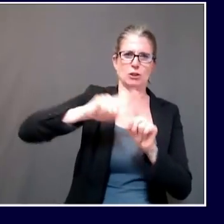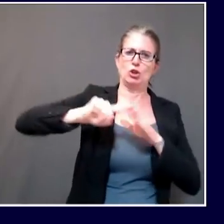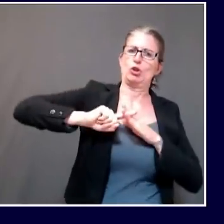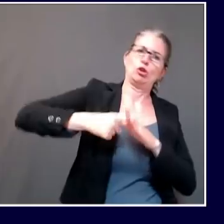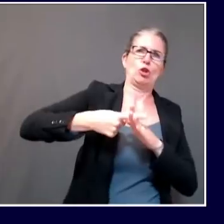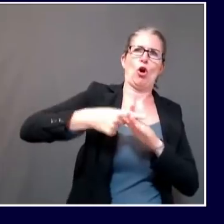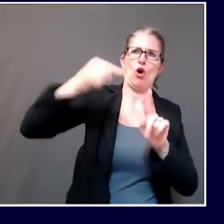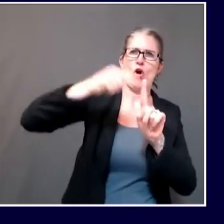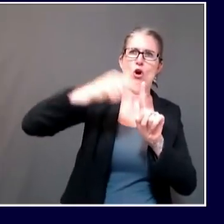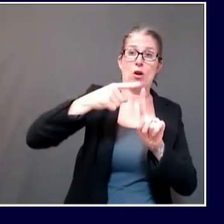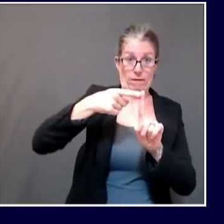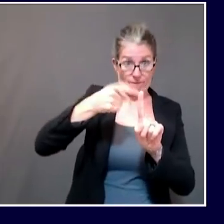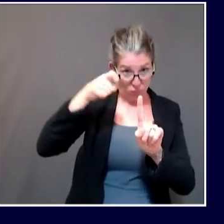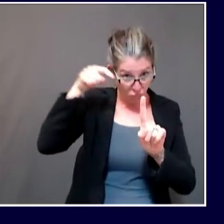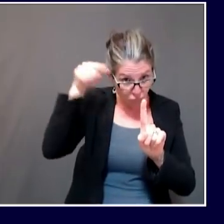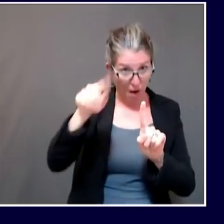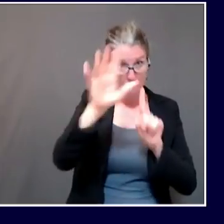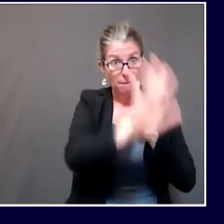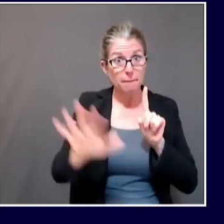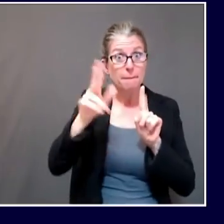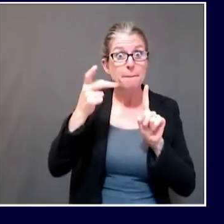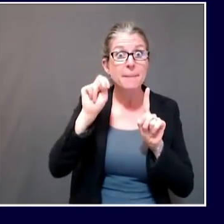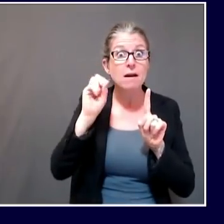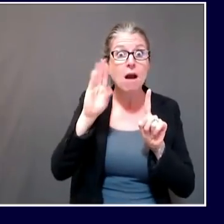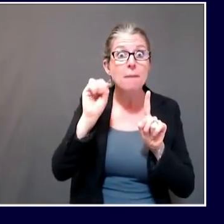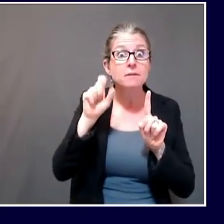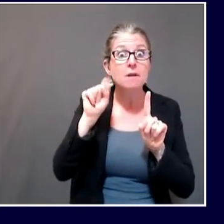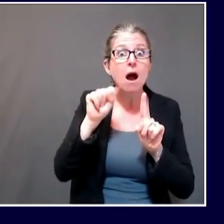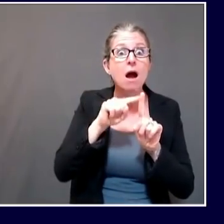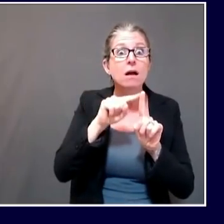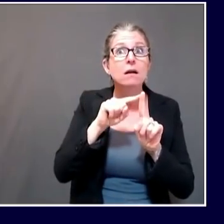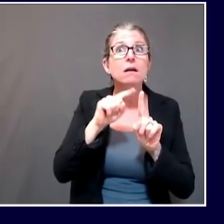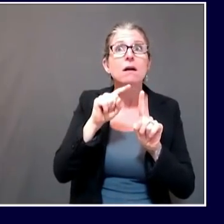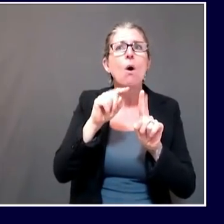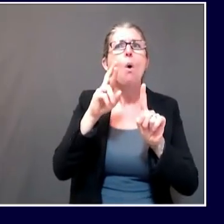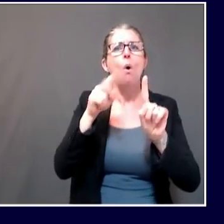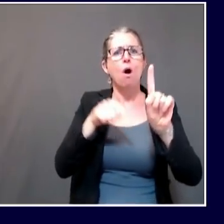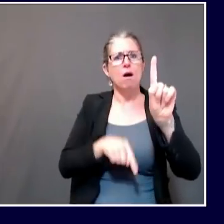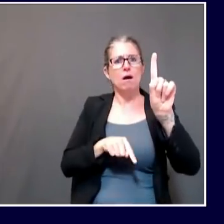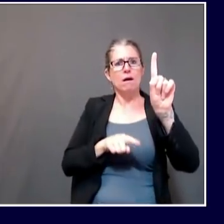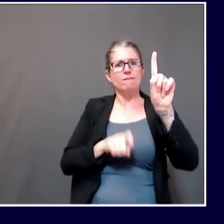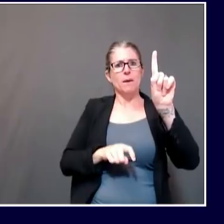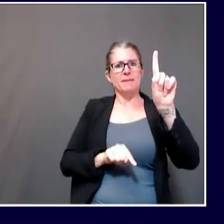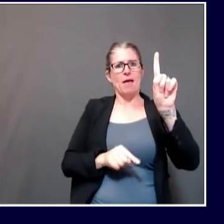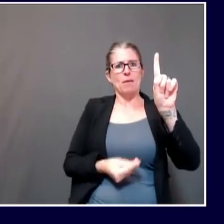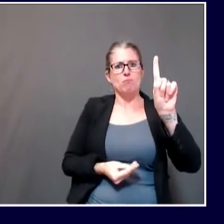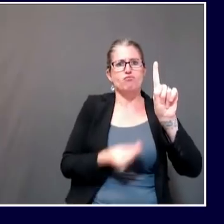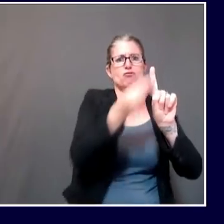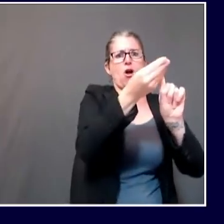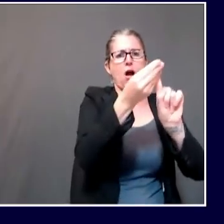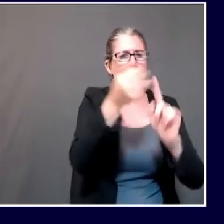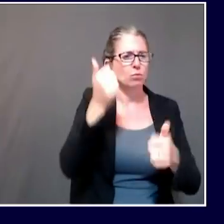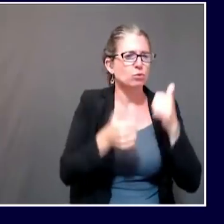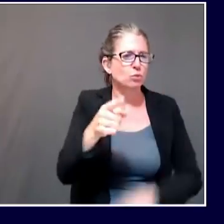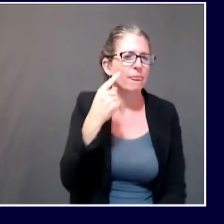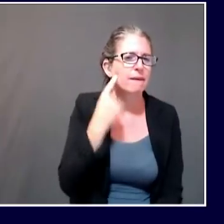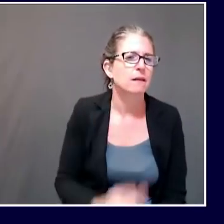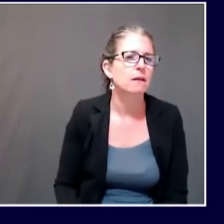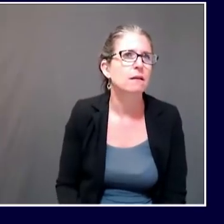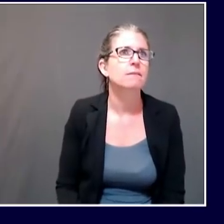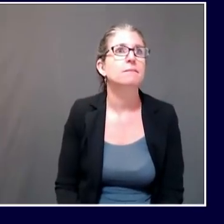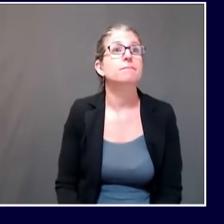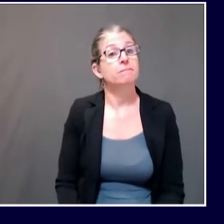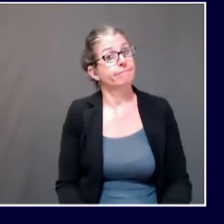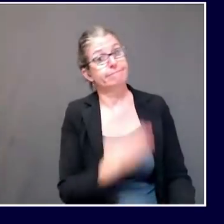south? Bob, that's a good question. We've, of course, in any outbreak situation, we're always trying to figure out two